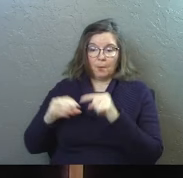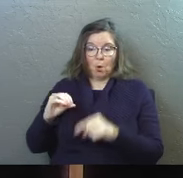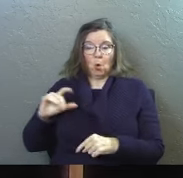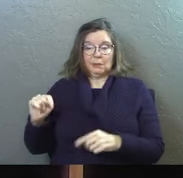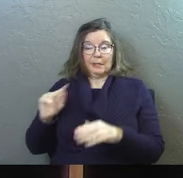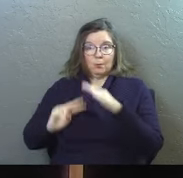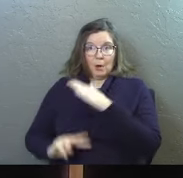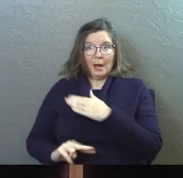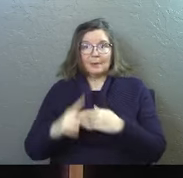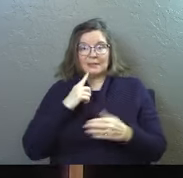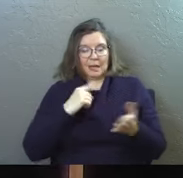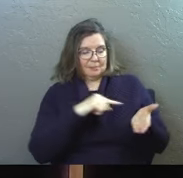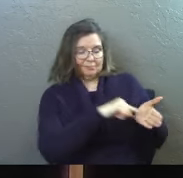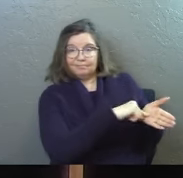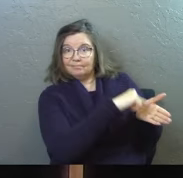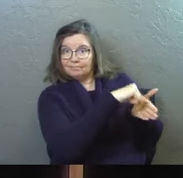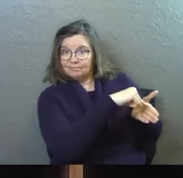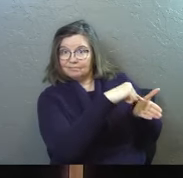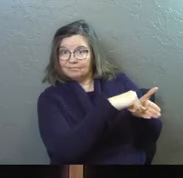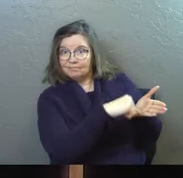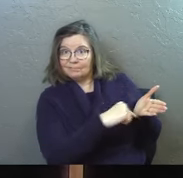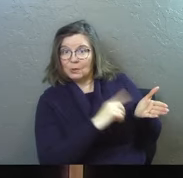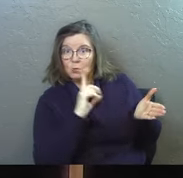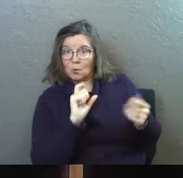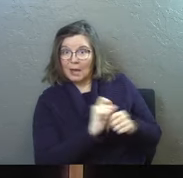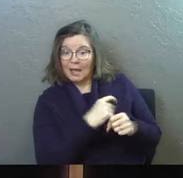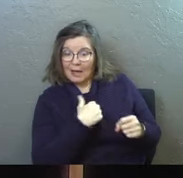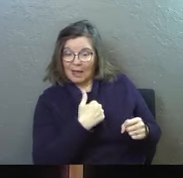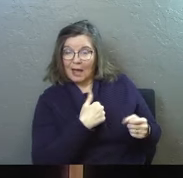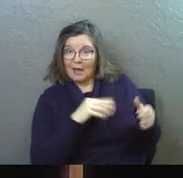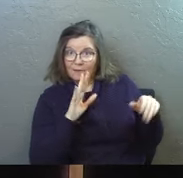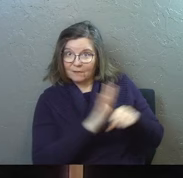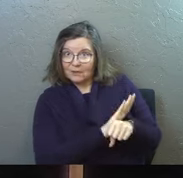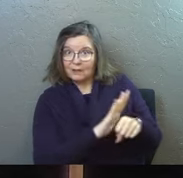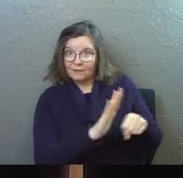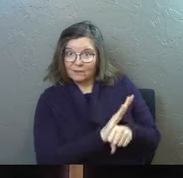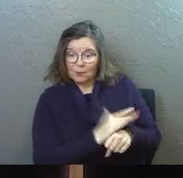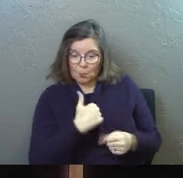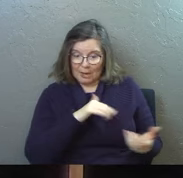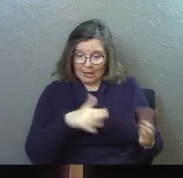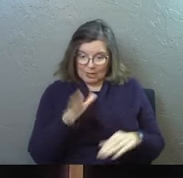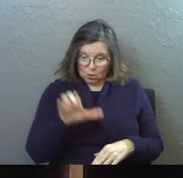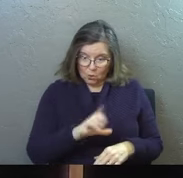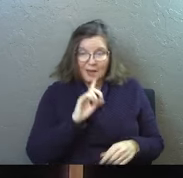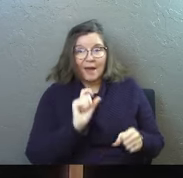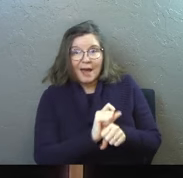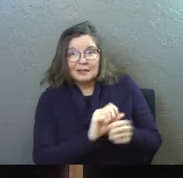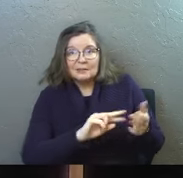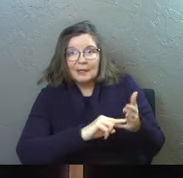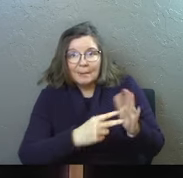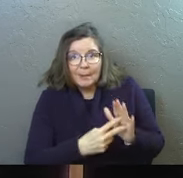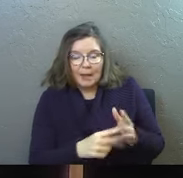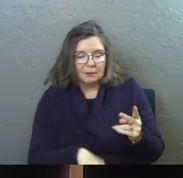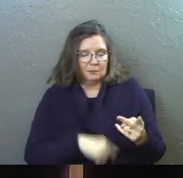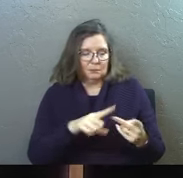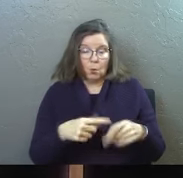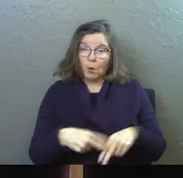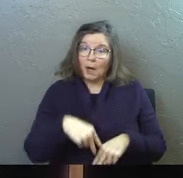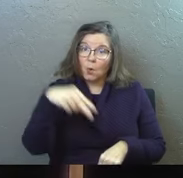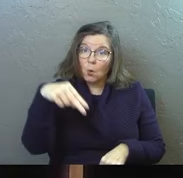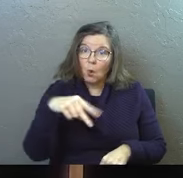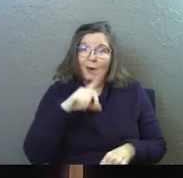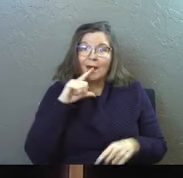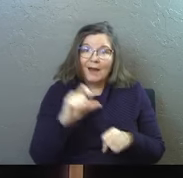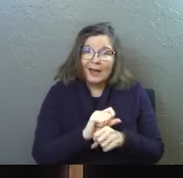Testament prophecies and say, here's how I actually fulfilled these prophecies. When I died on the cross, here's actually what it meant. When I rose from the dead, here's